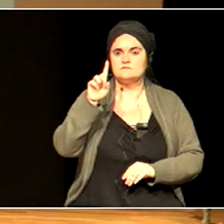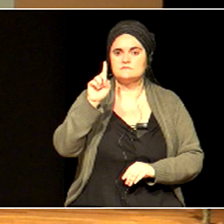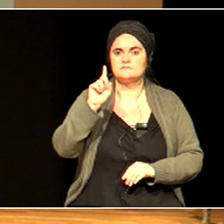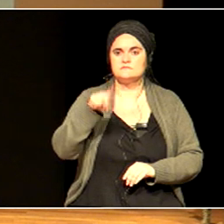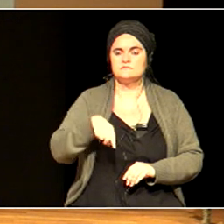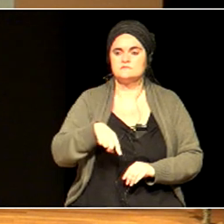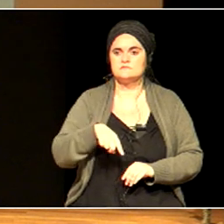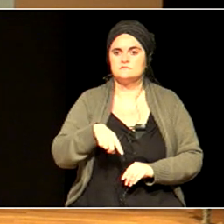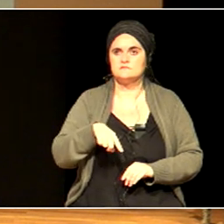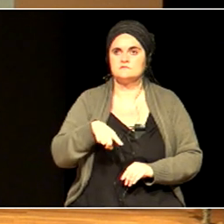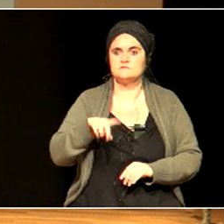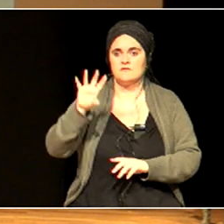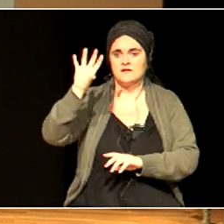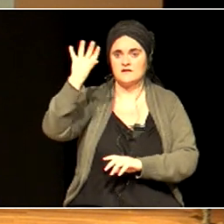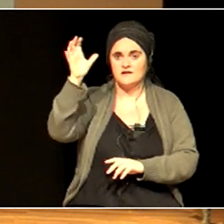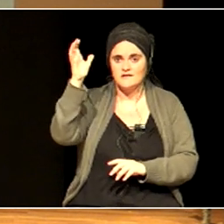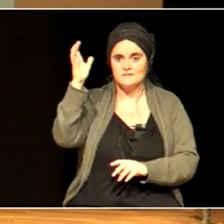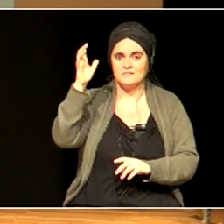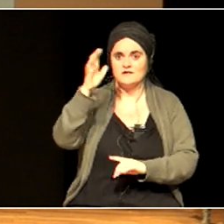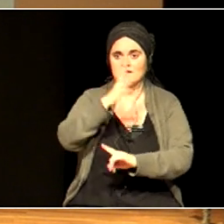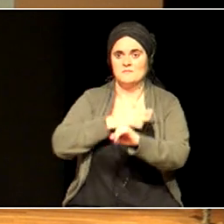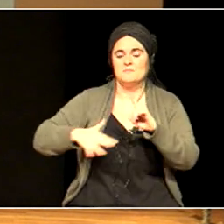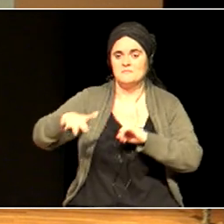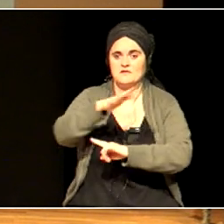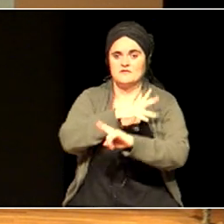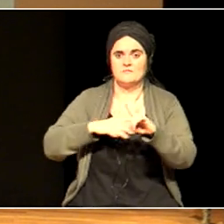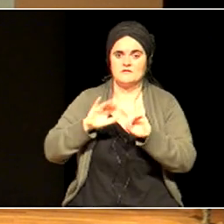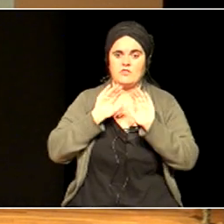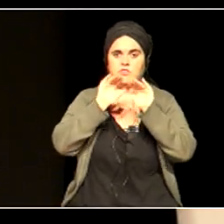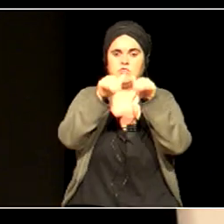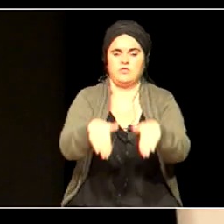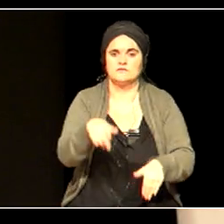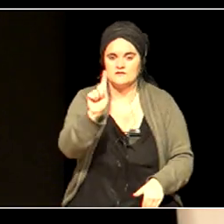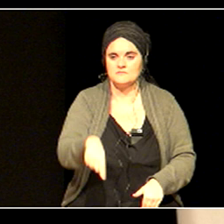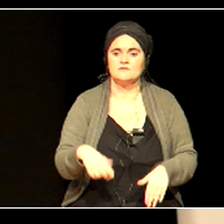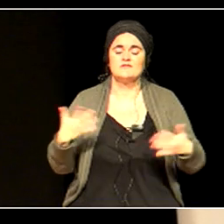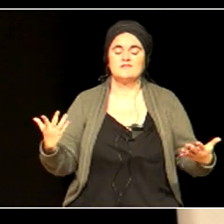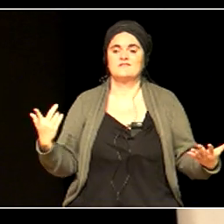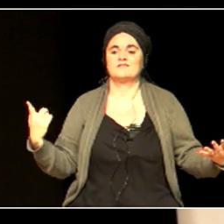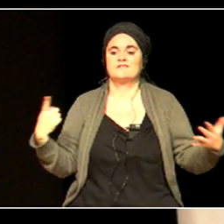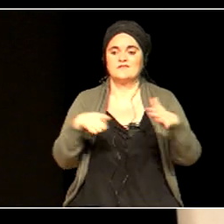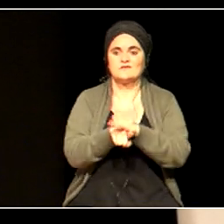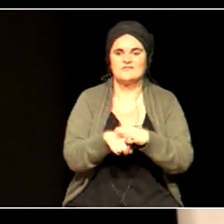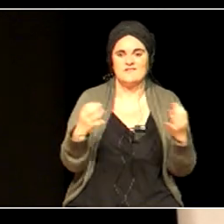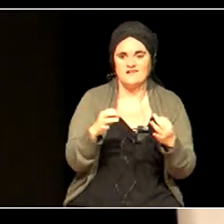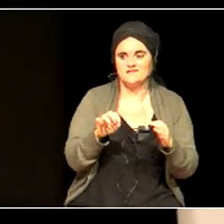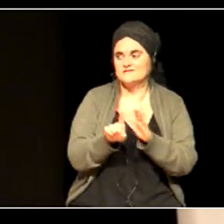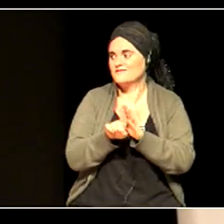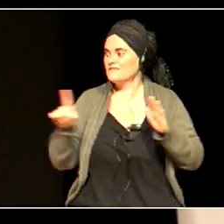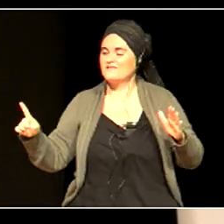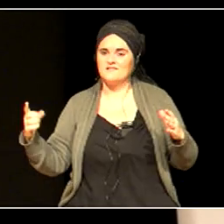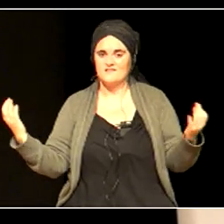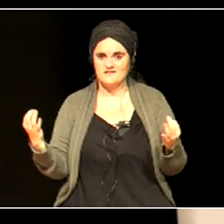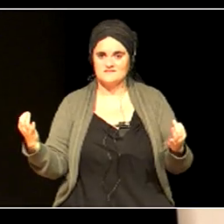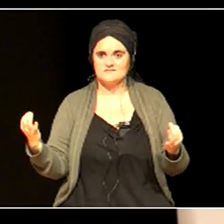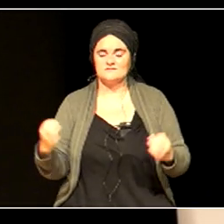So what is inclusion? What is exclusion? Of course, you've answered the question partially when